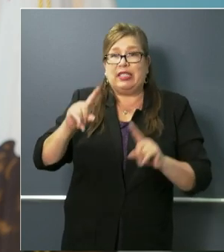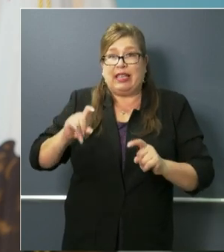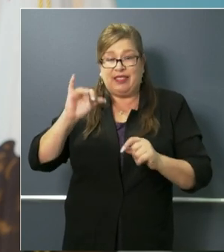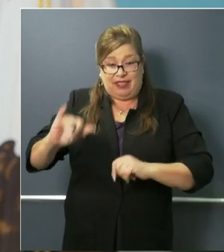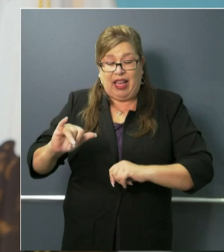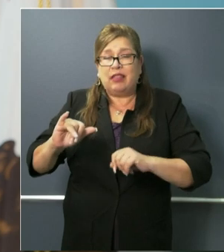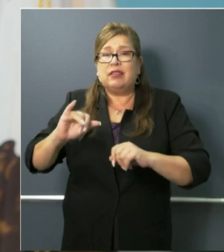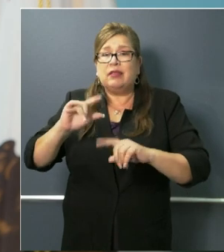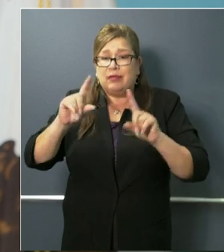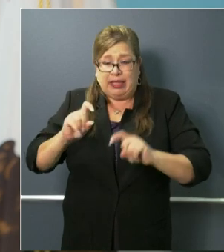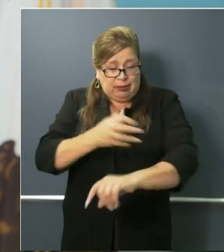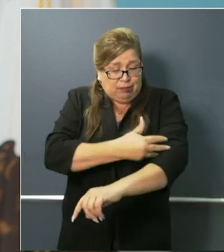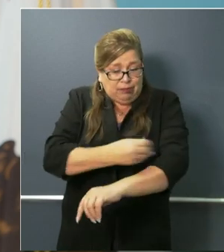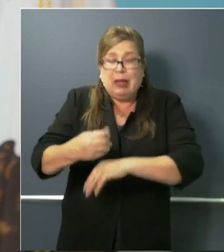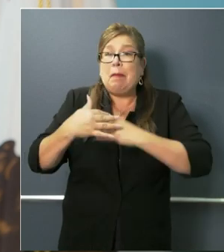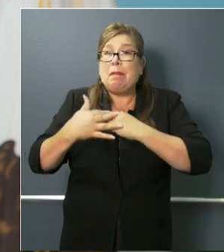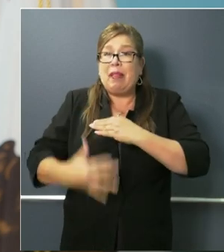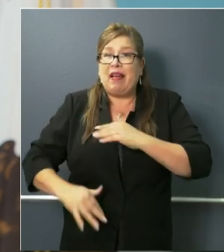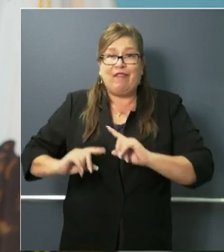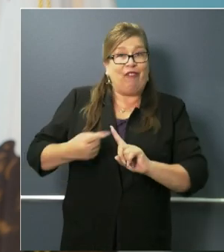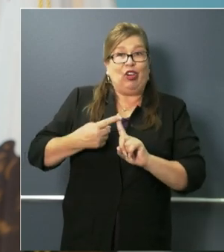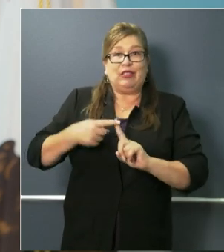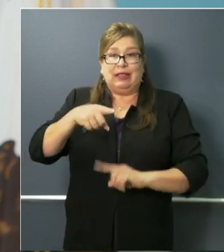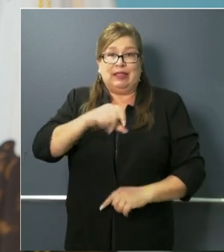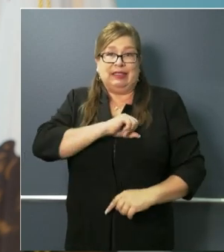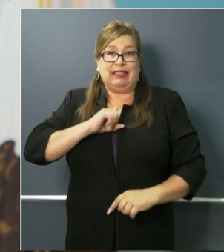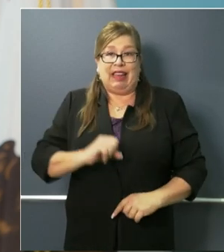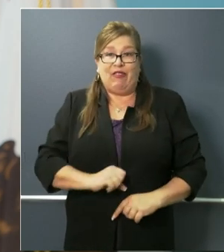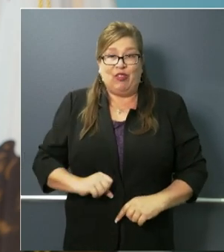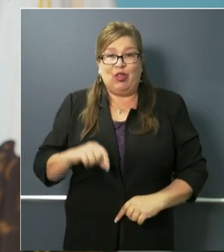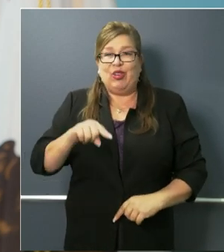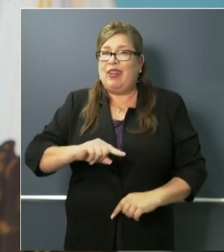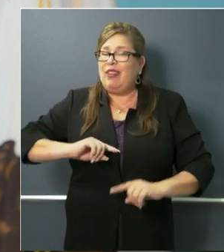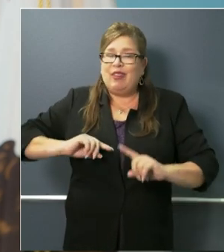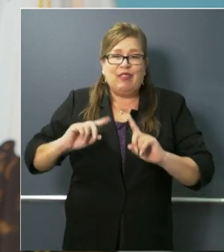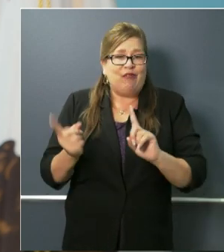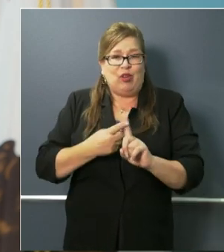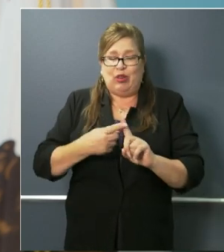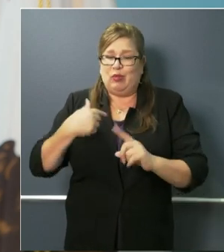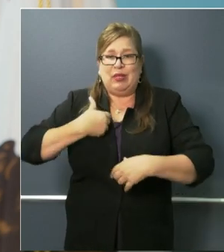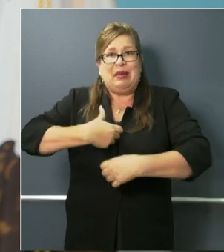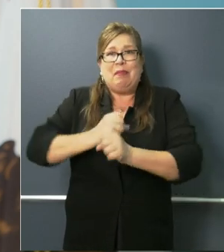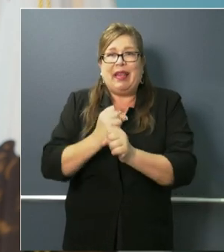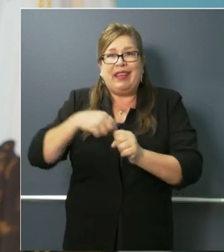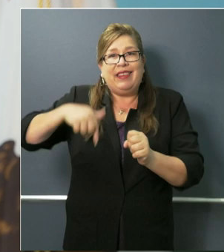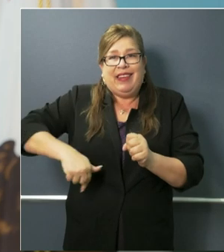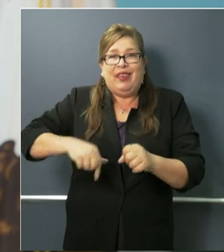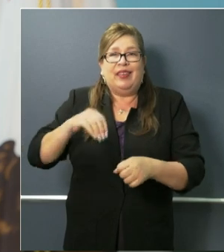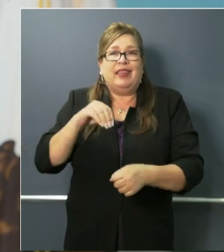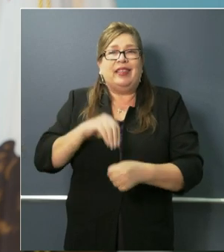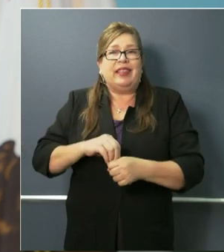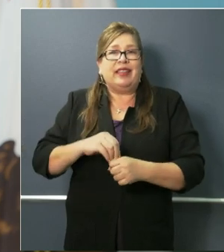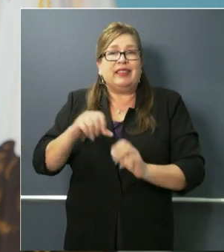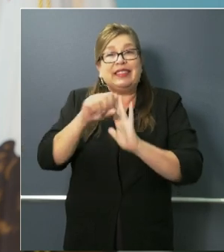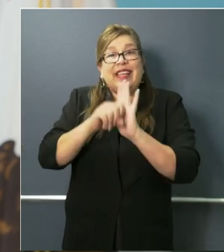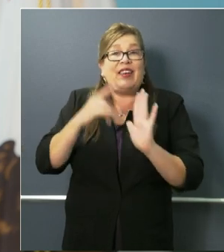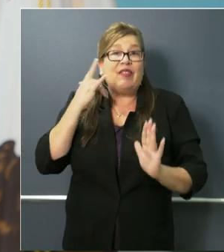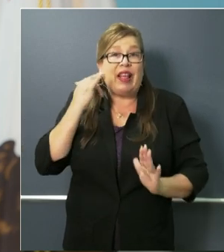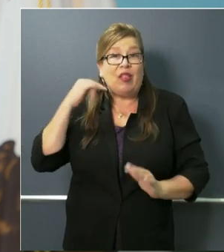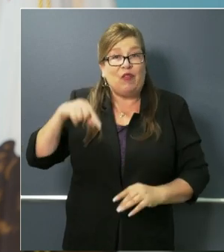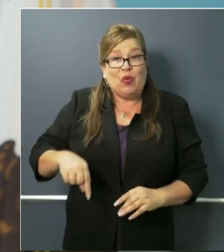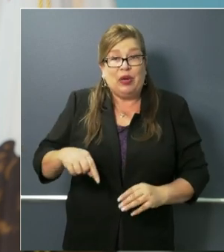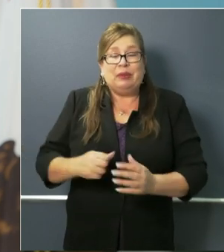blood-based tests that will be the first homegrown serum test in the state of California.